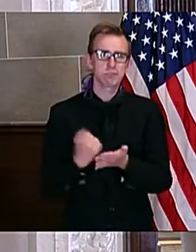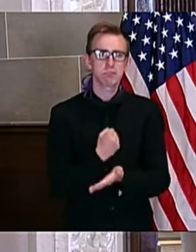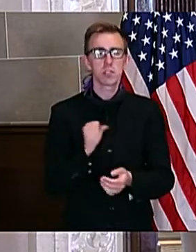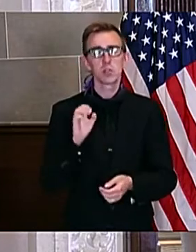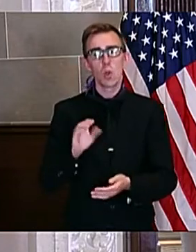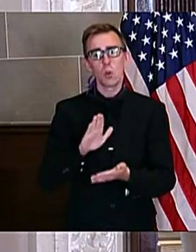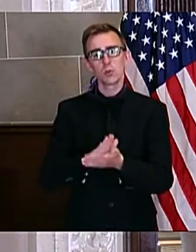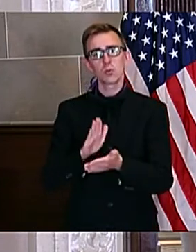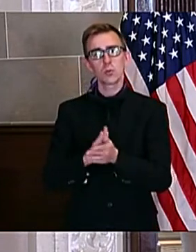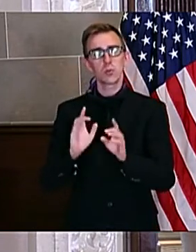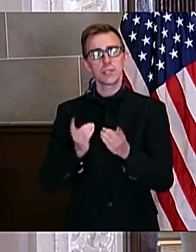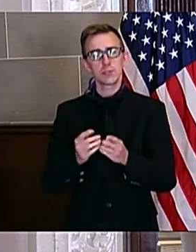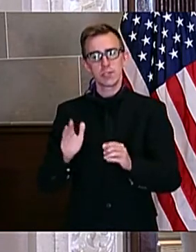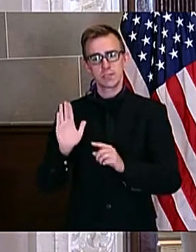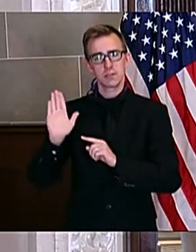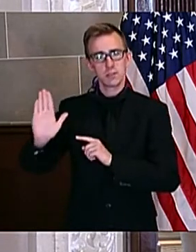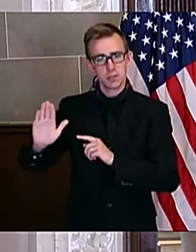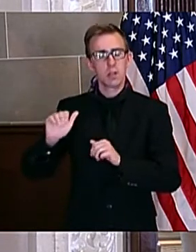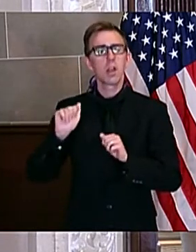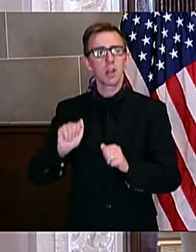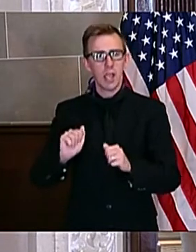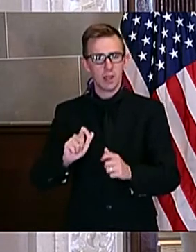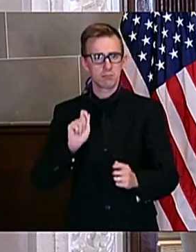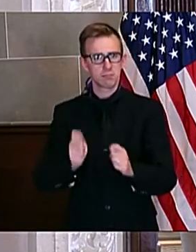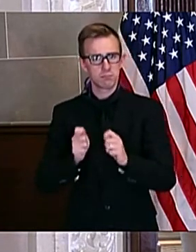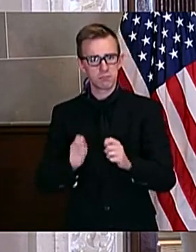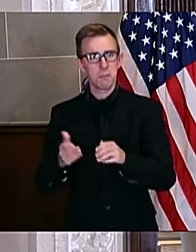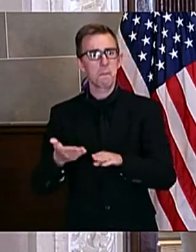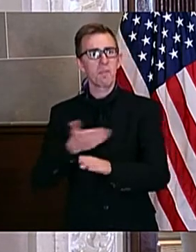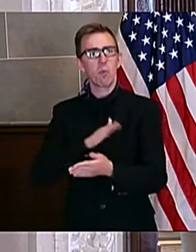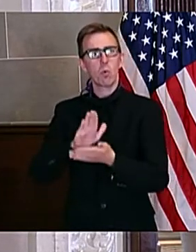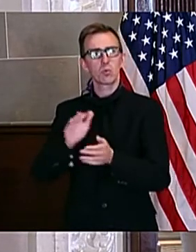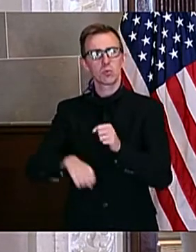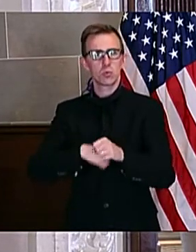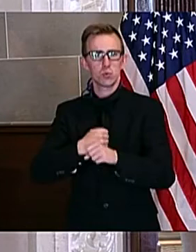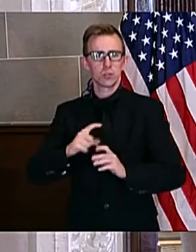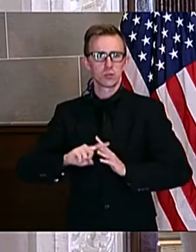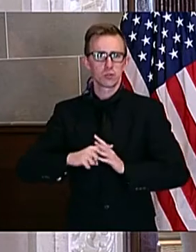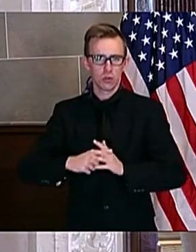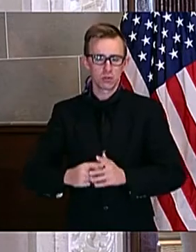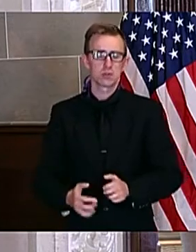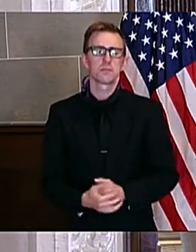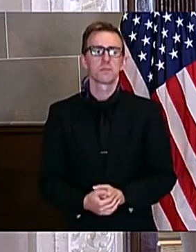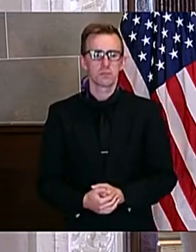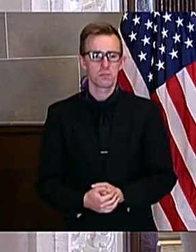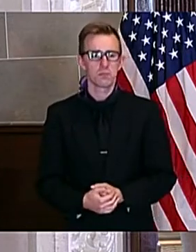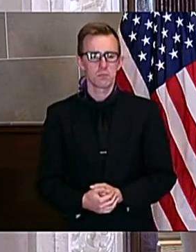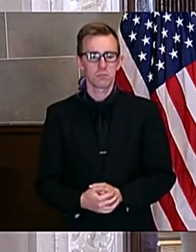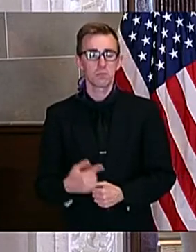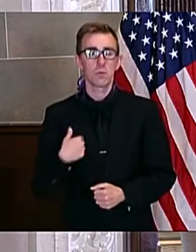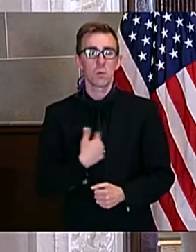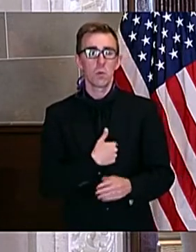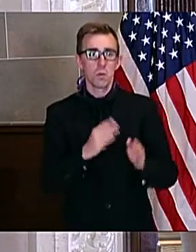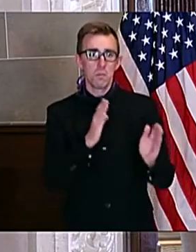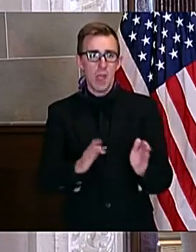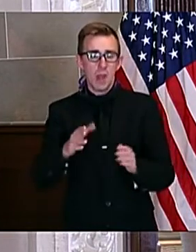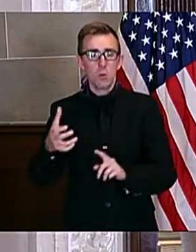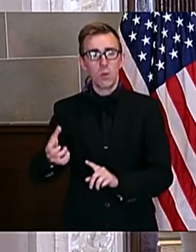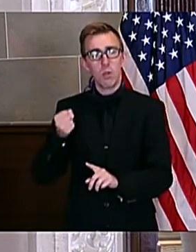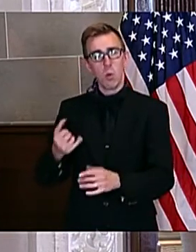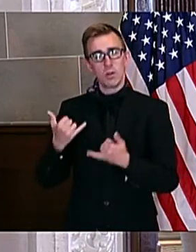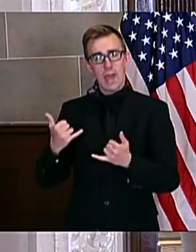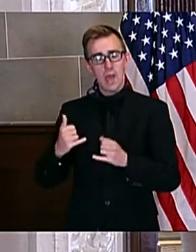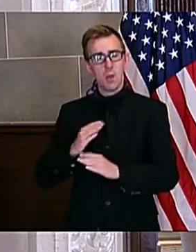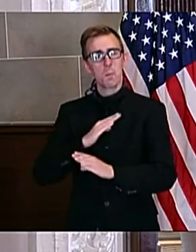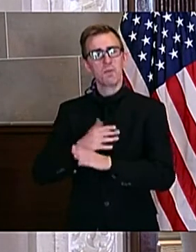school districts can adjust before next year's school year. Our intent is to withhold now and avoid